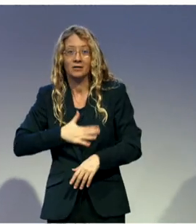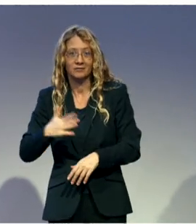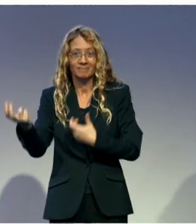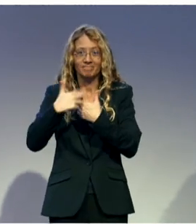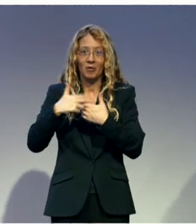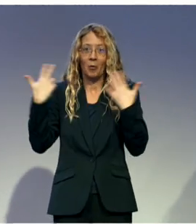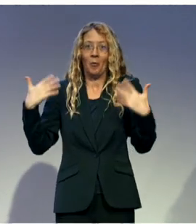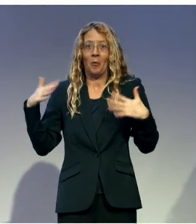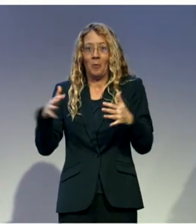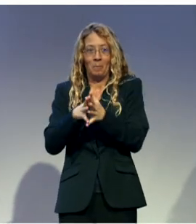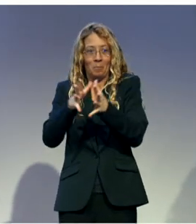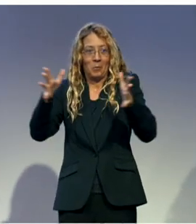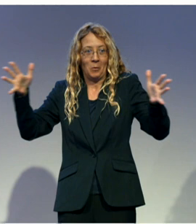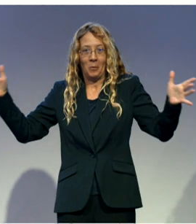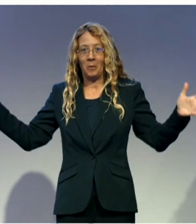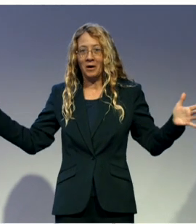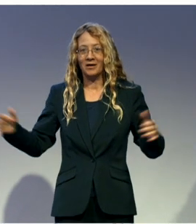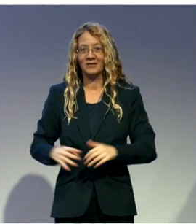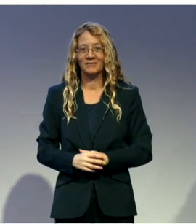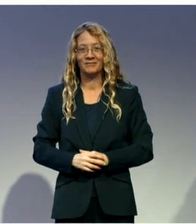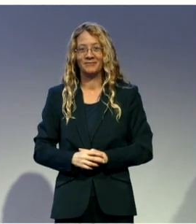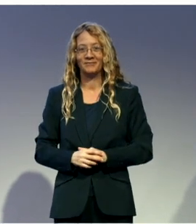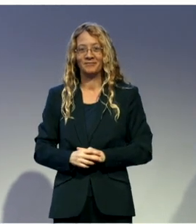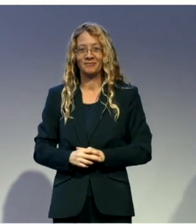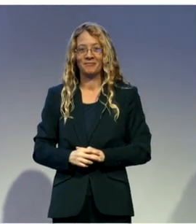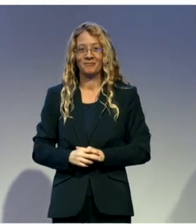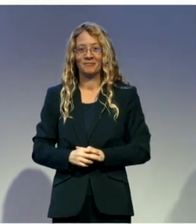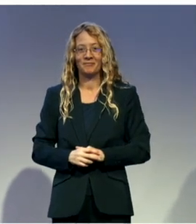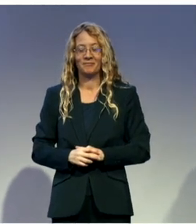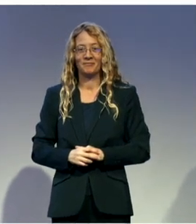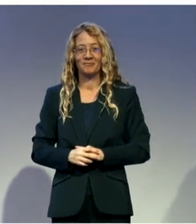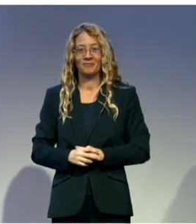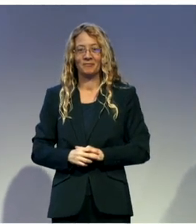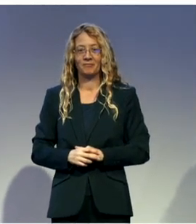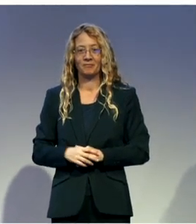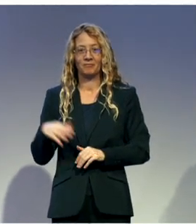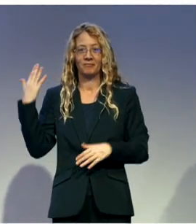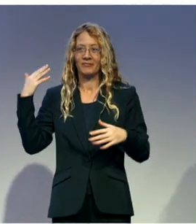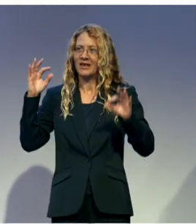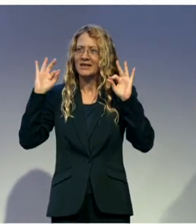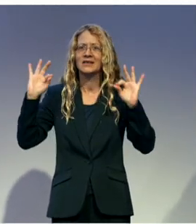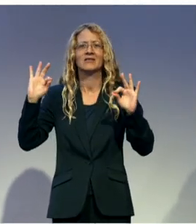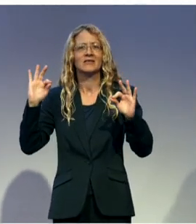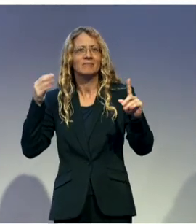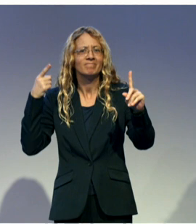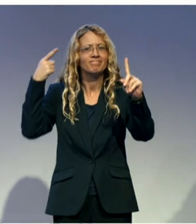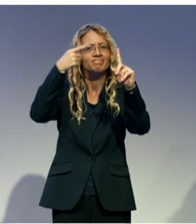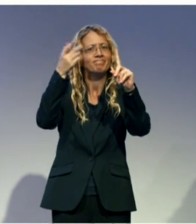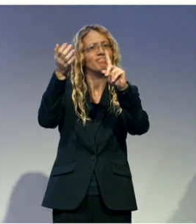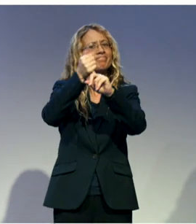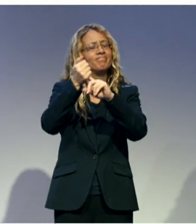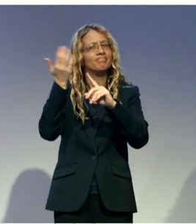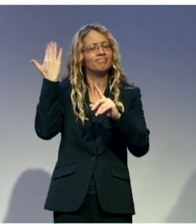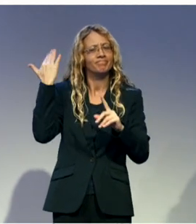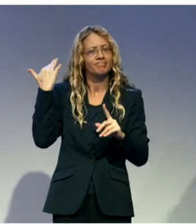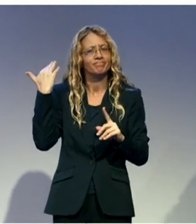that we have had. So, the successes that we had after the, before